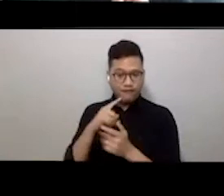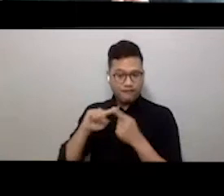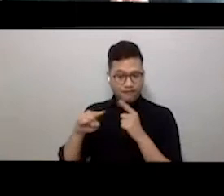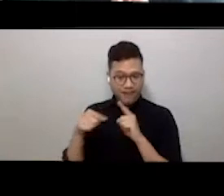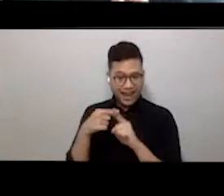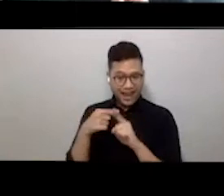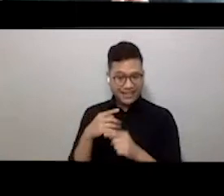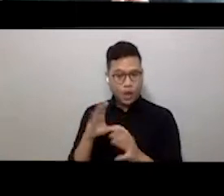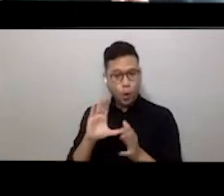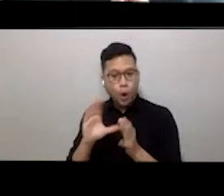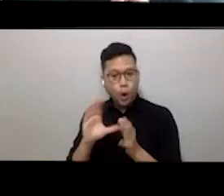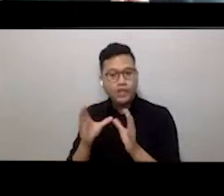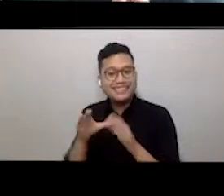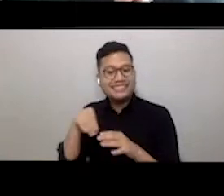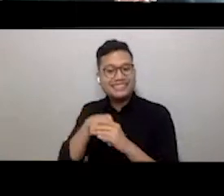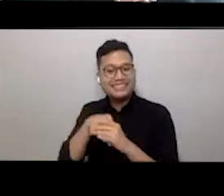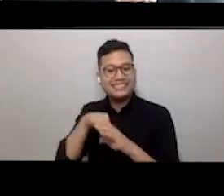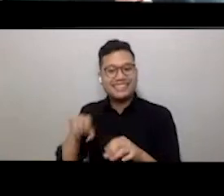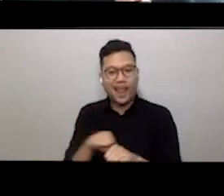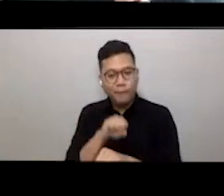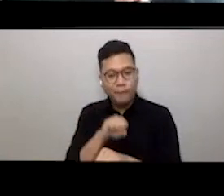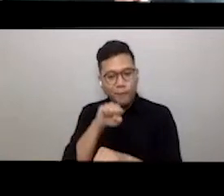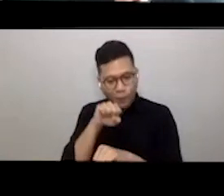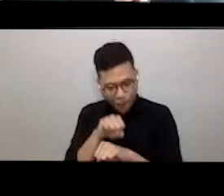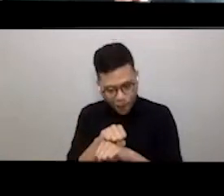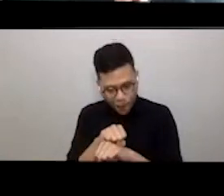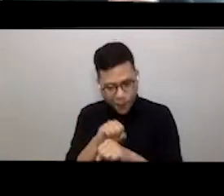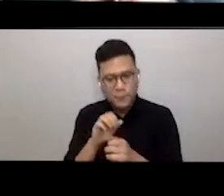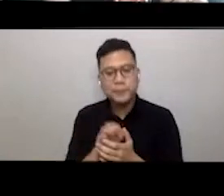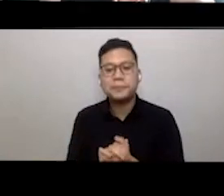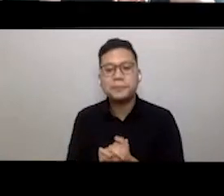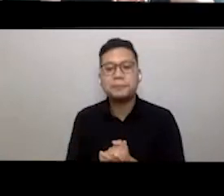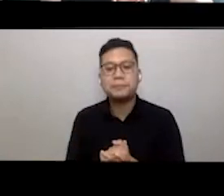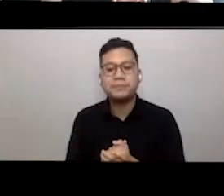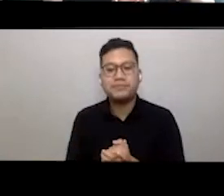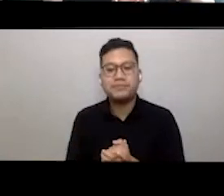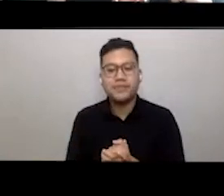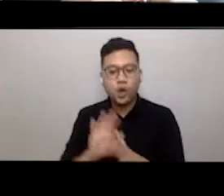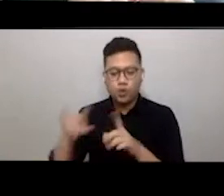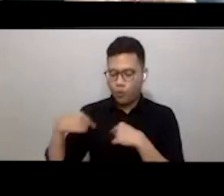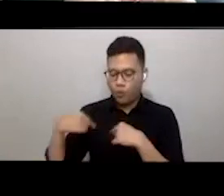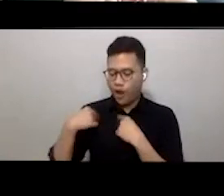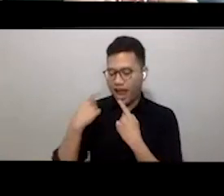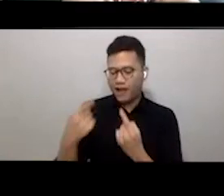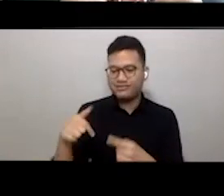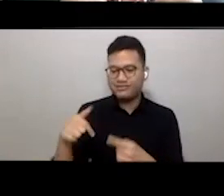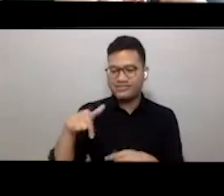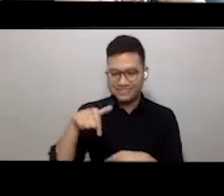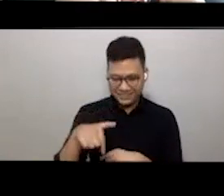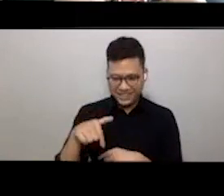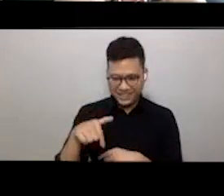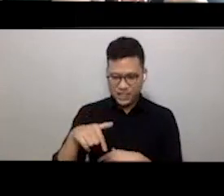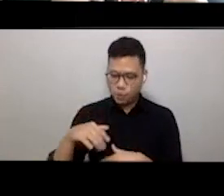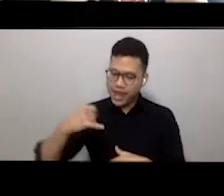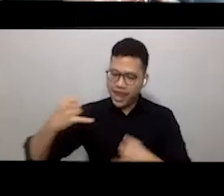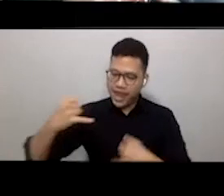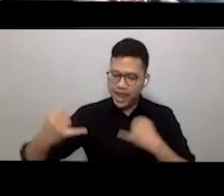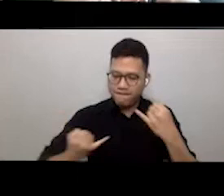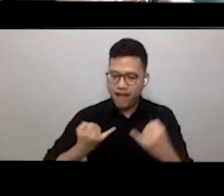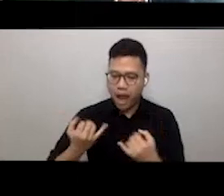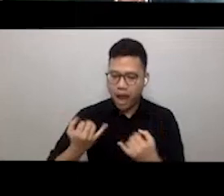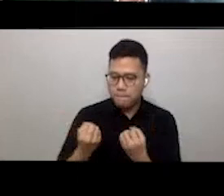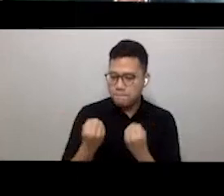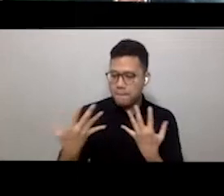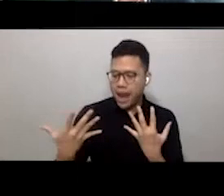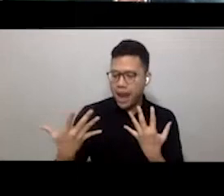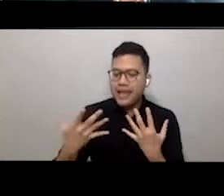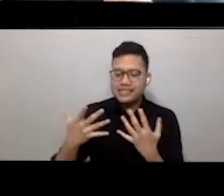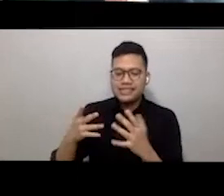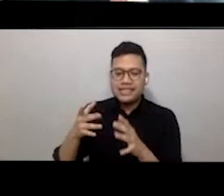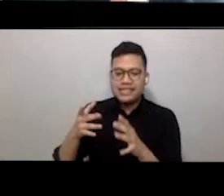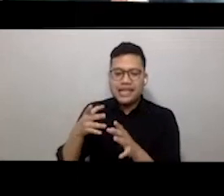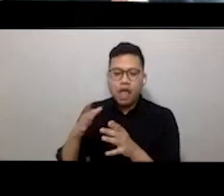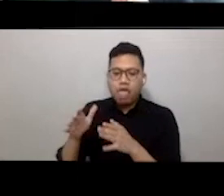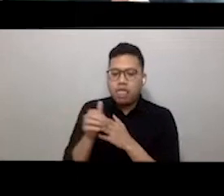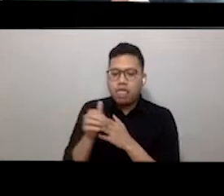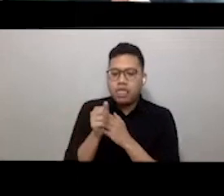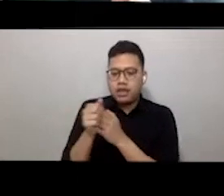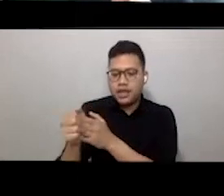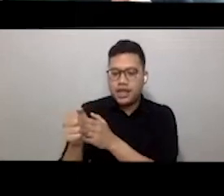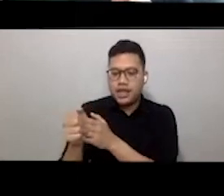here in Singapore. Throughout the series, we have invited leading UK specialists